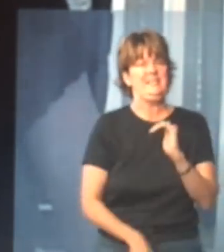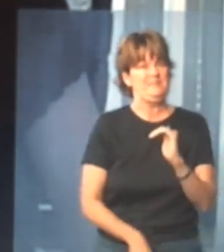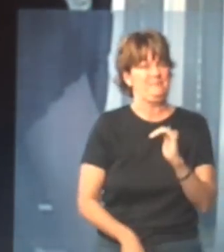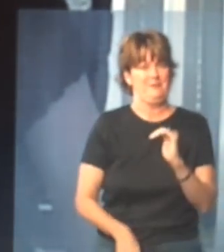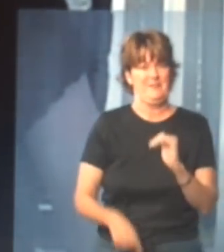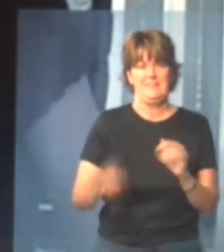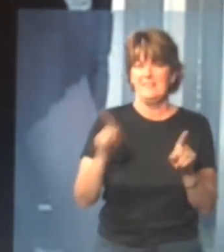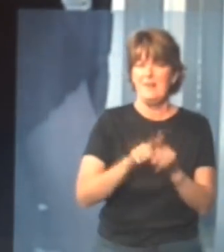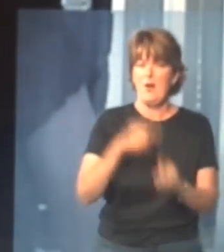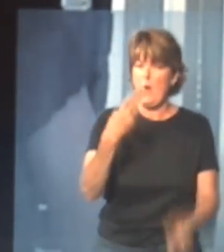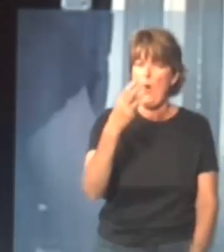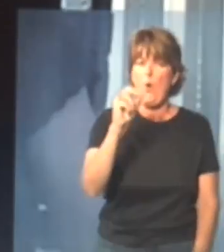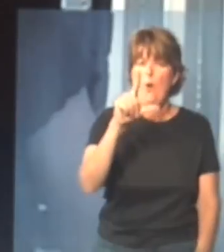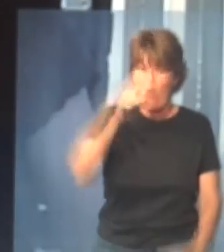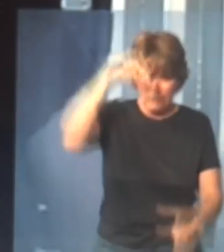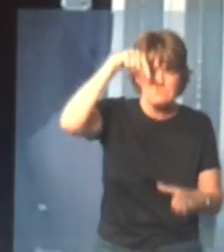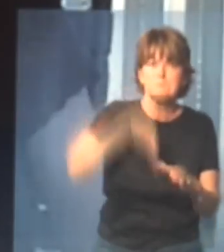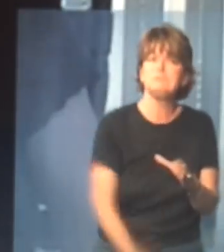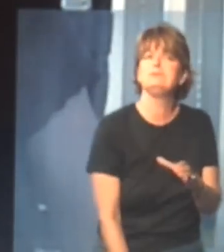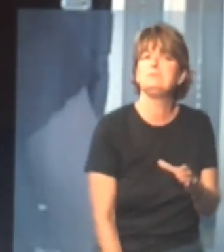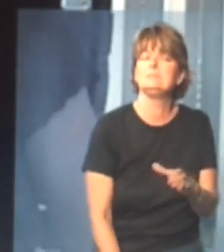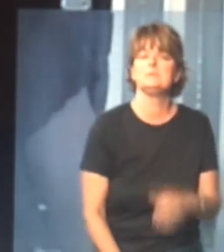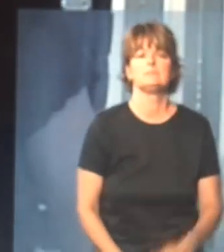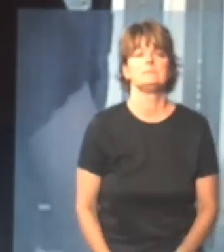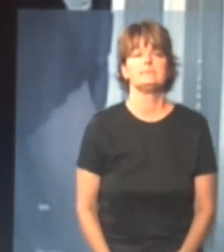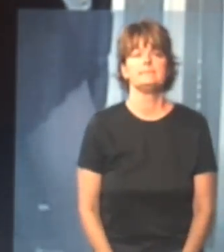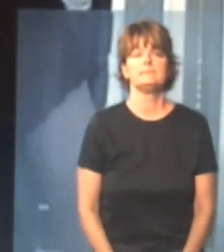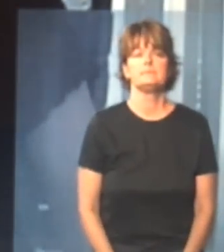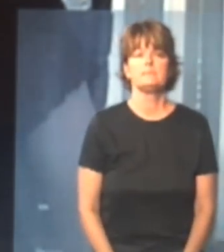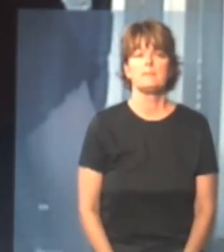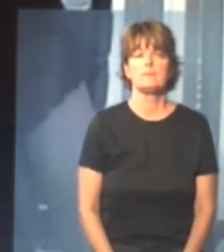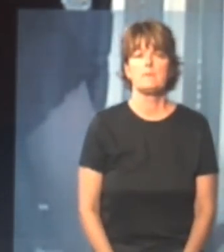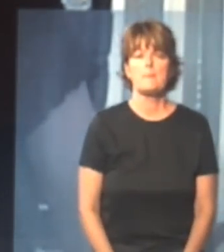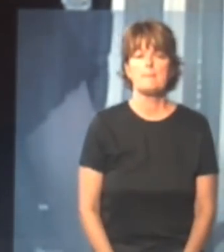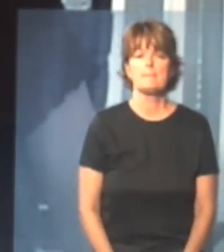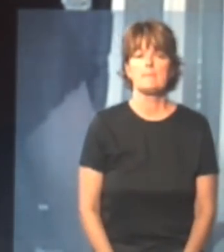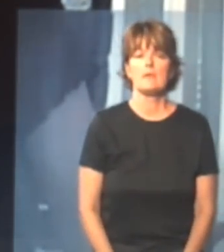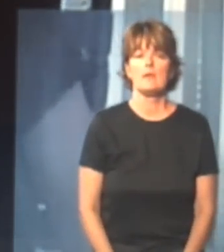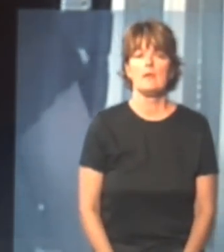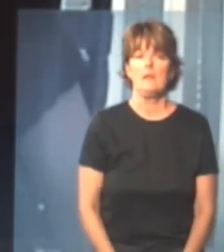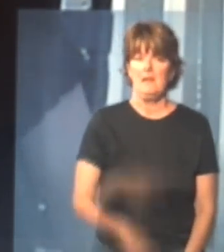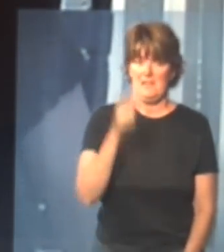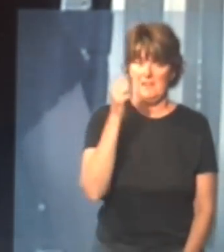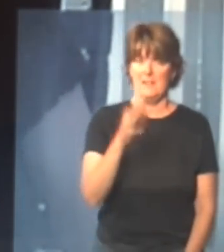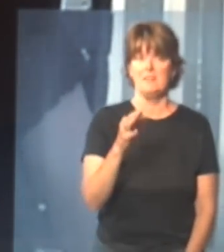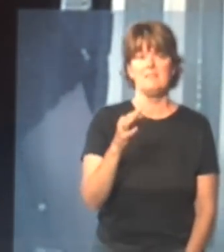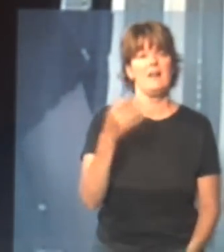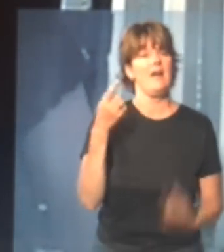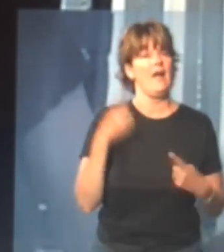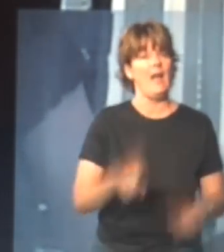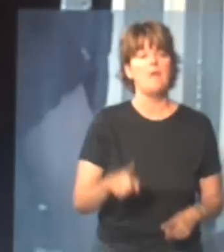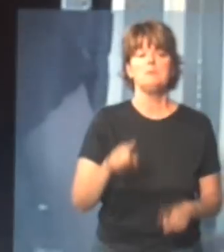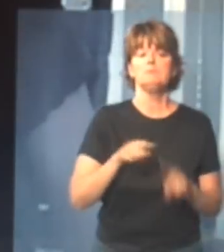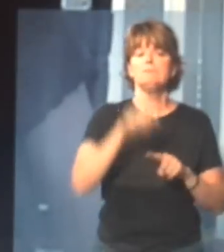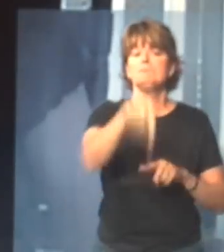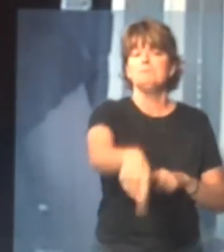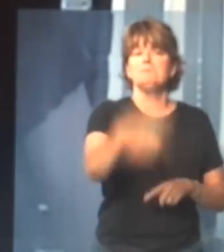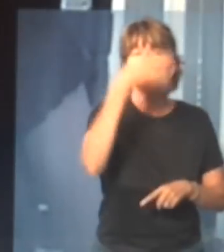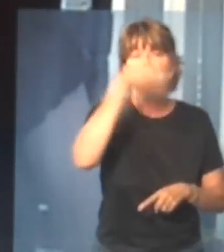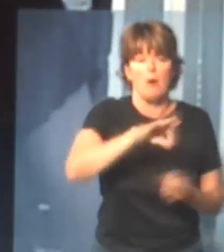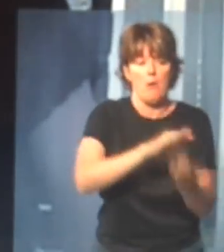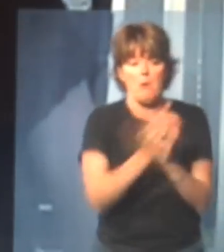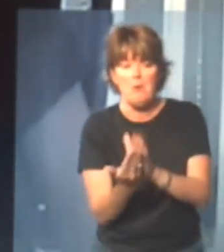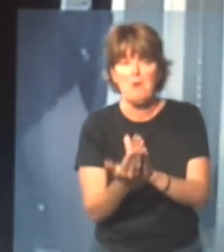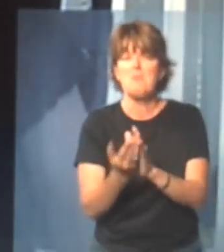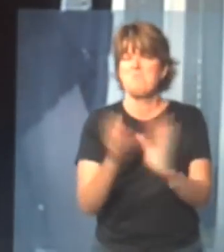hole, and I really feel that if I would've tipped over, and it was just up to my